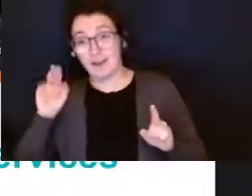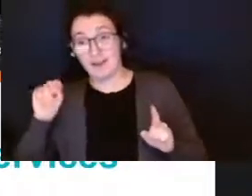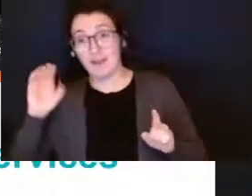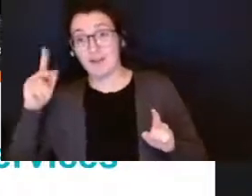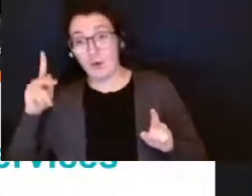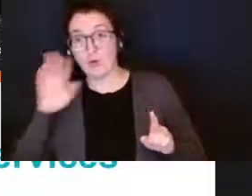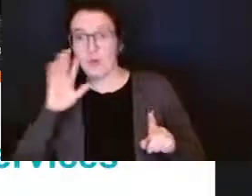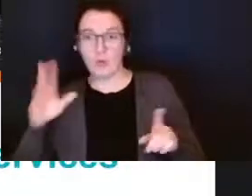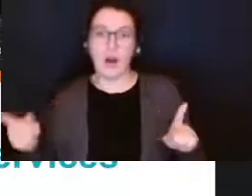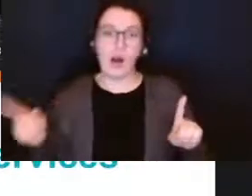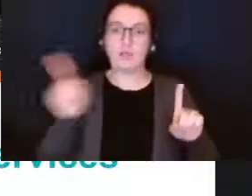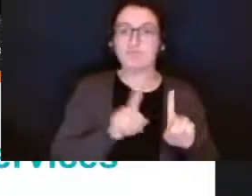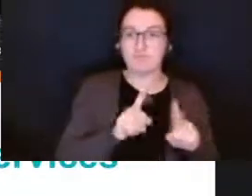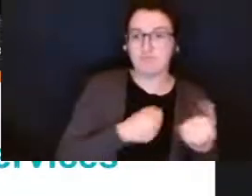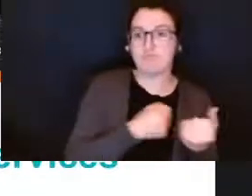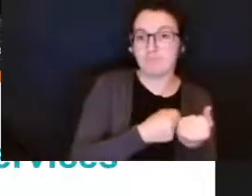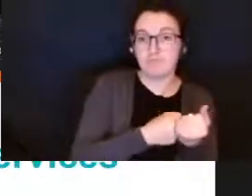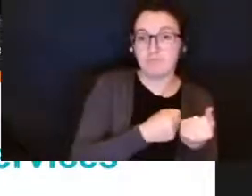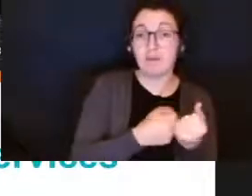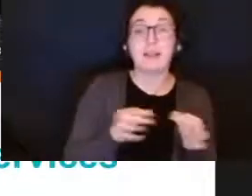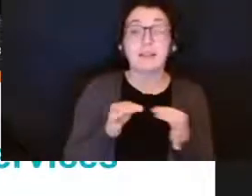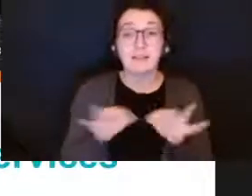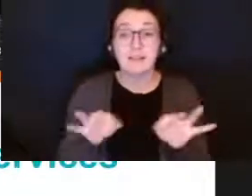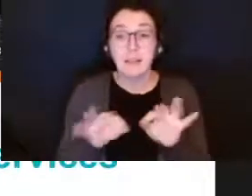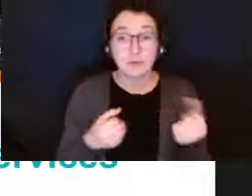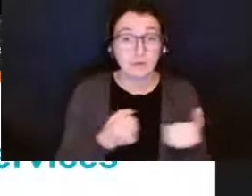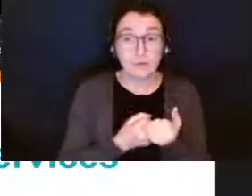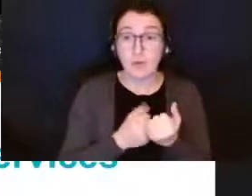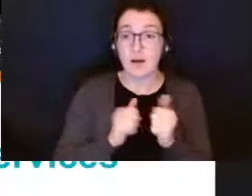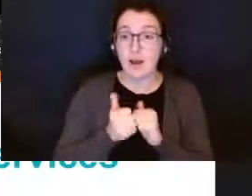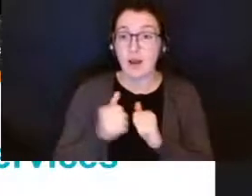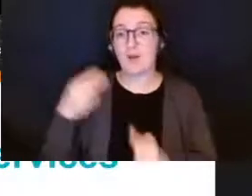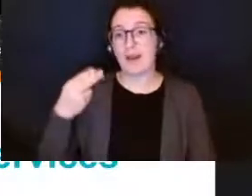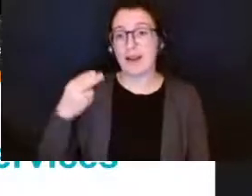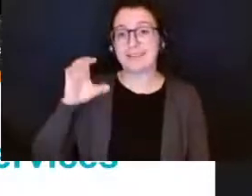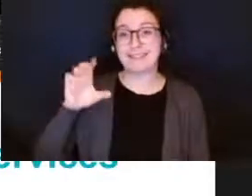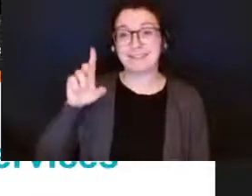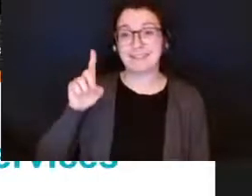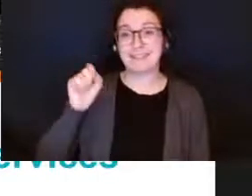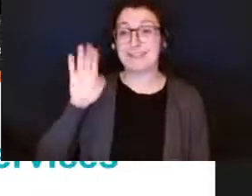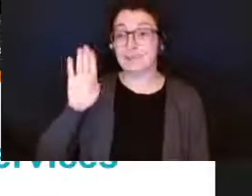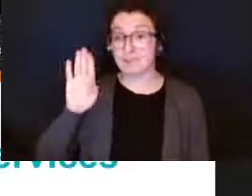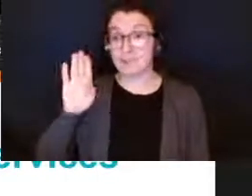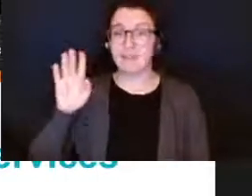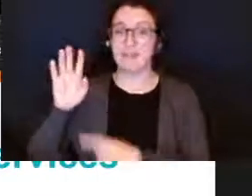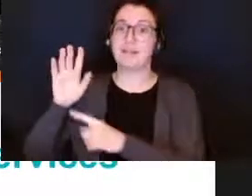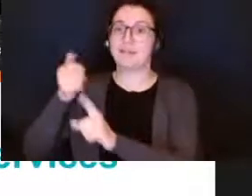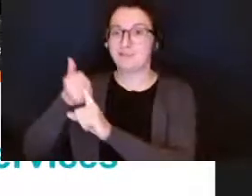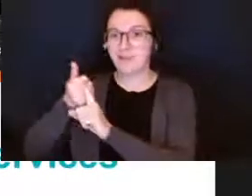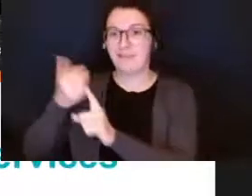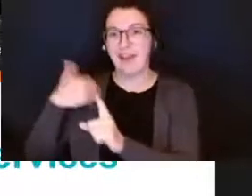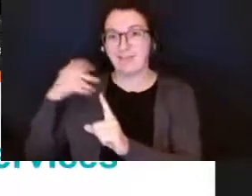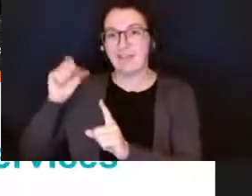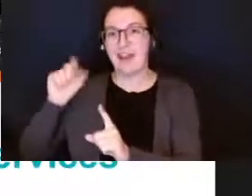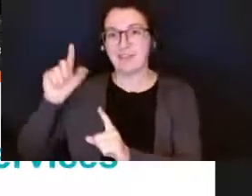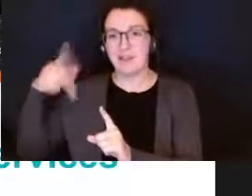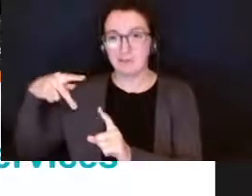is provided by hcdsb speech language pathologists and communicative disorders assistants